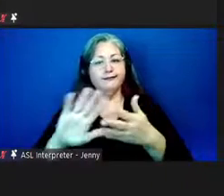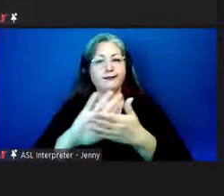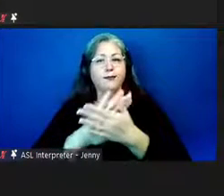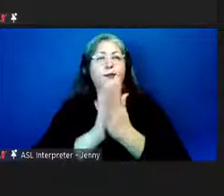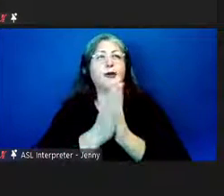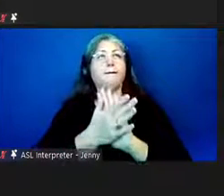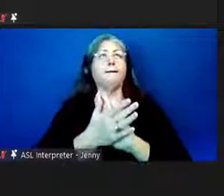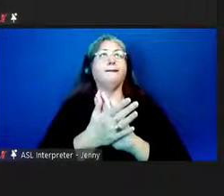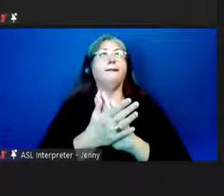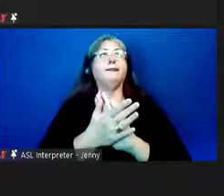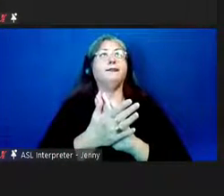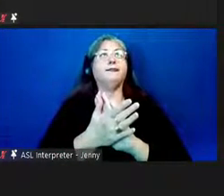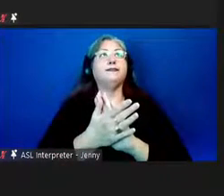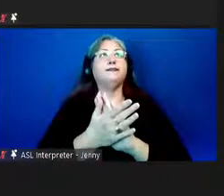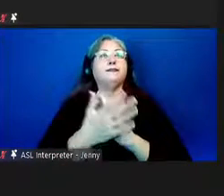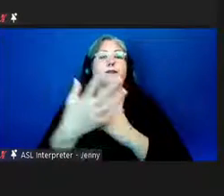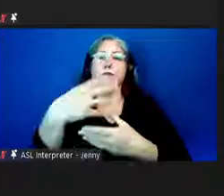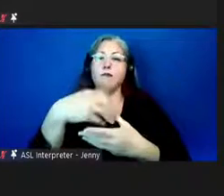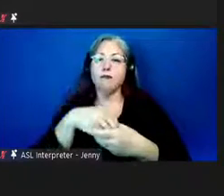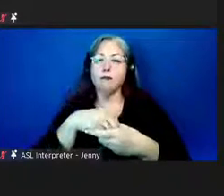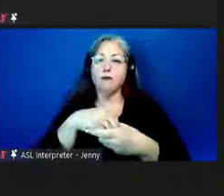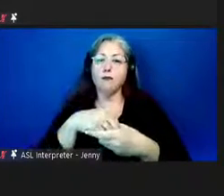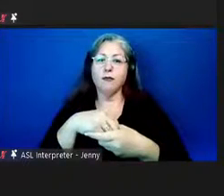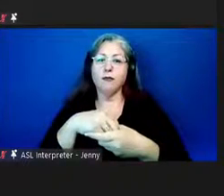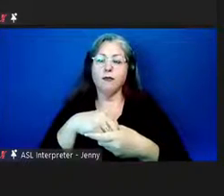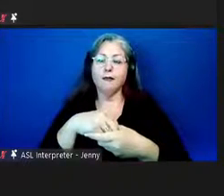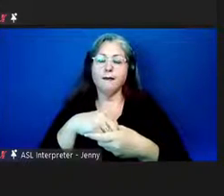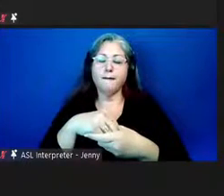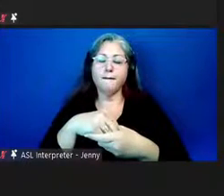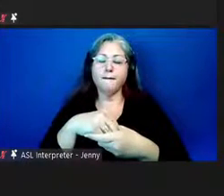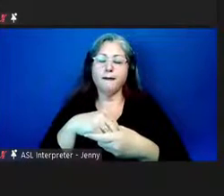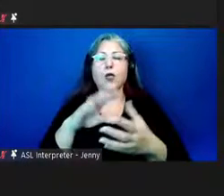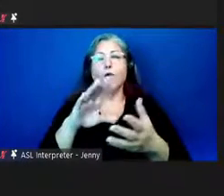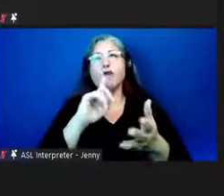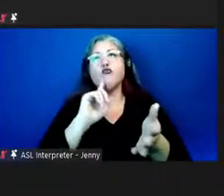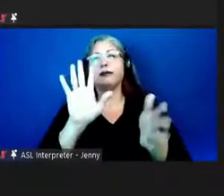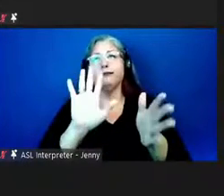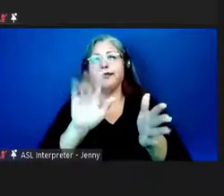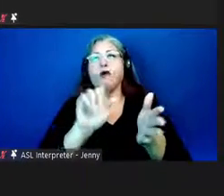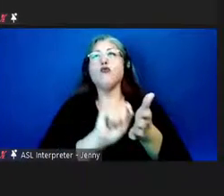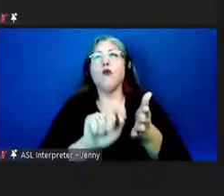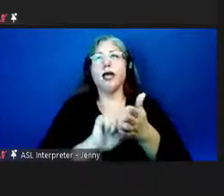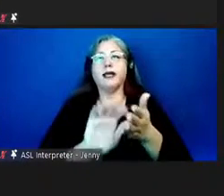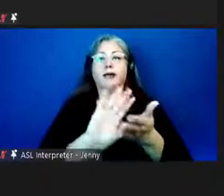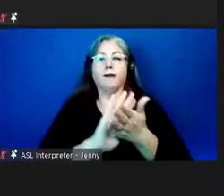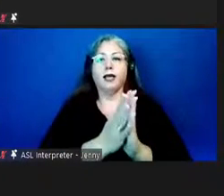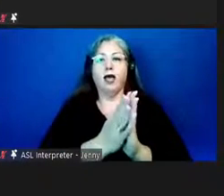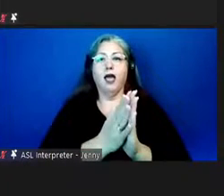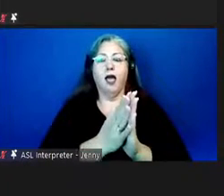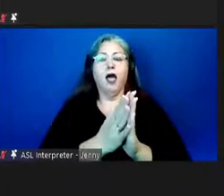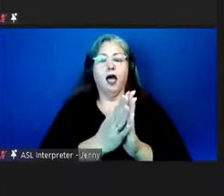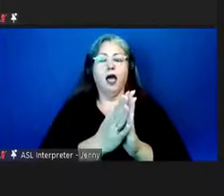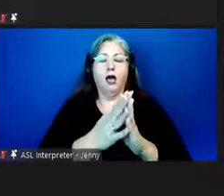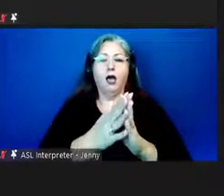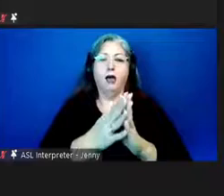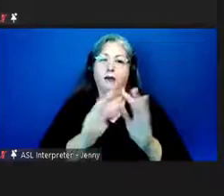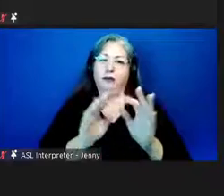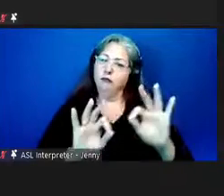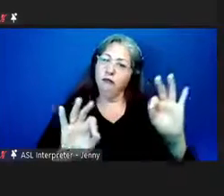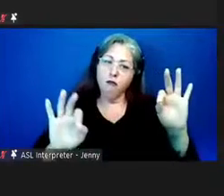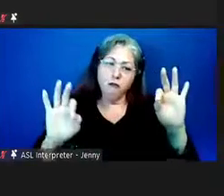part of uh i mean writing it became a major uh